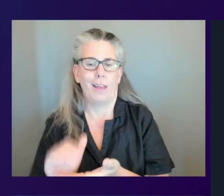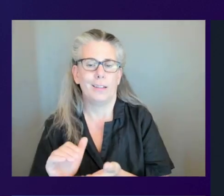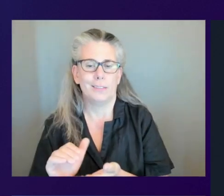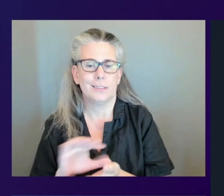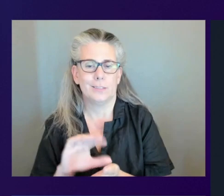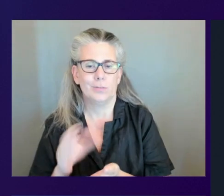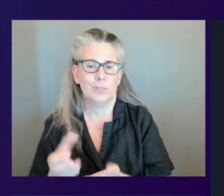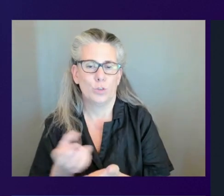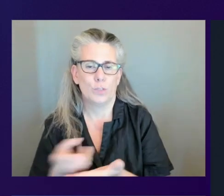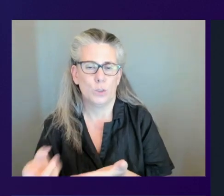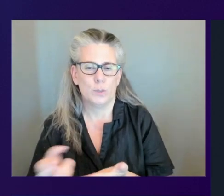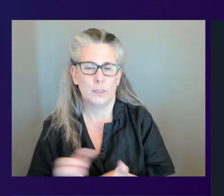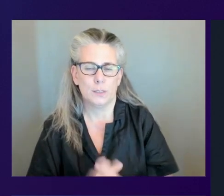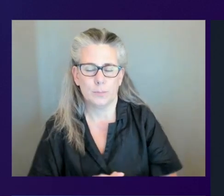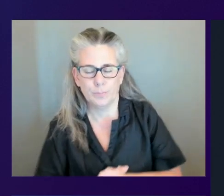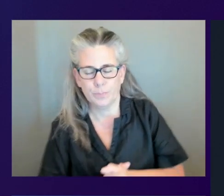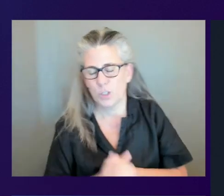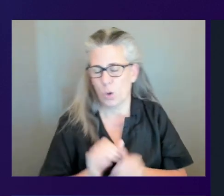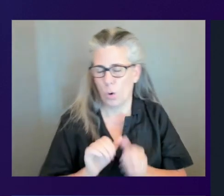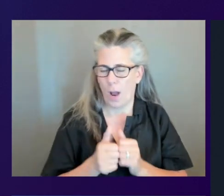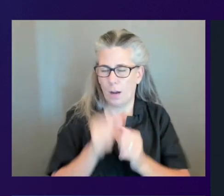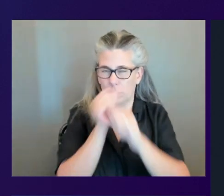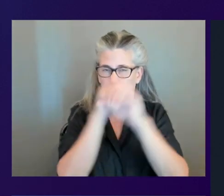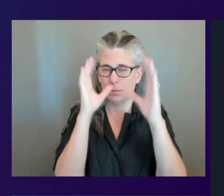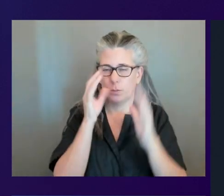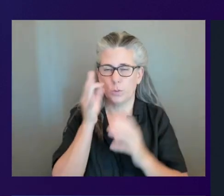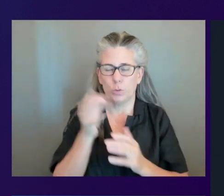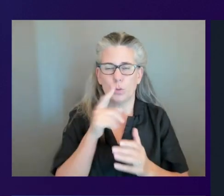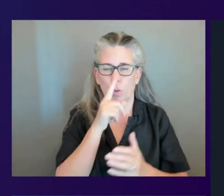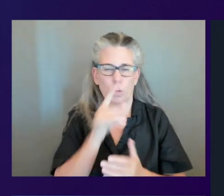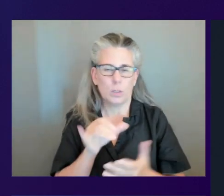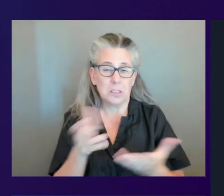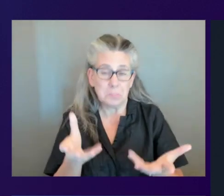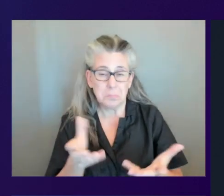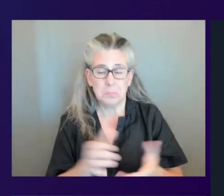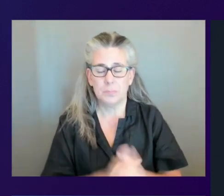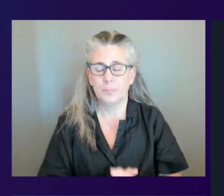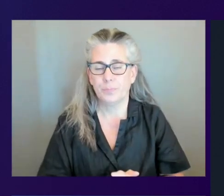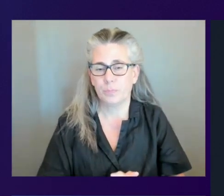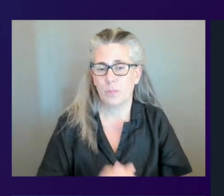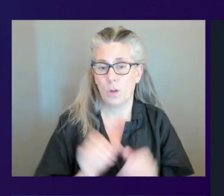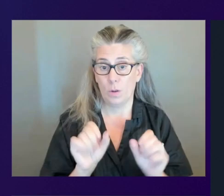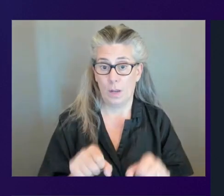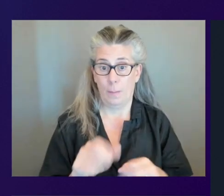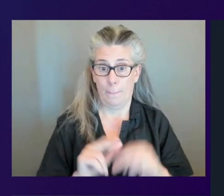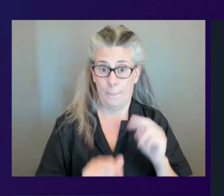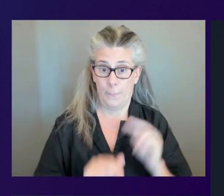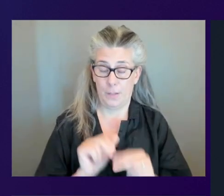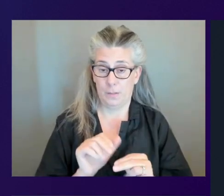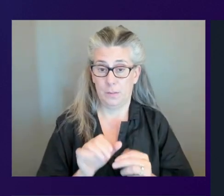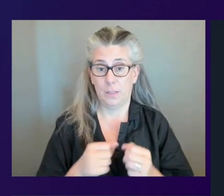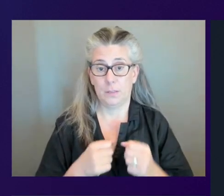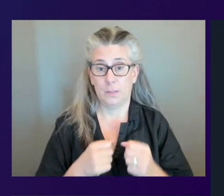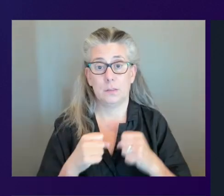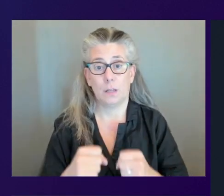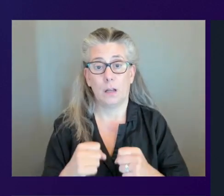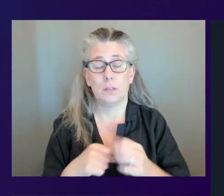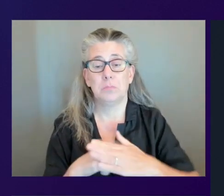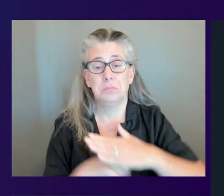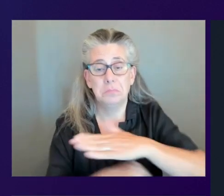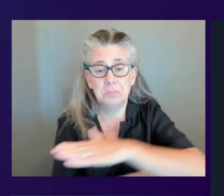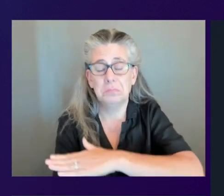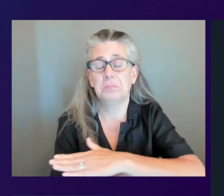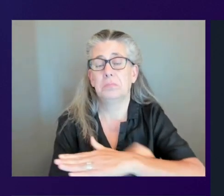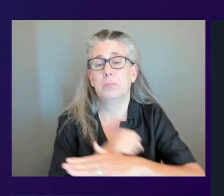future in those environments. And and and you can build those that solid foundation by building